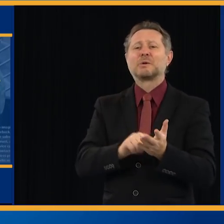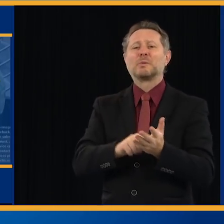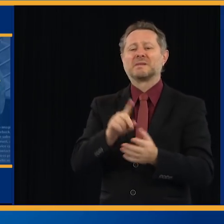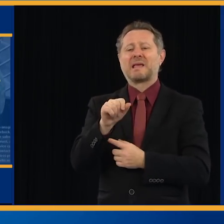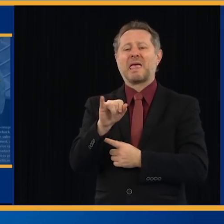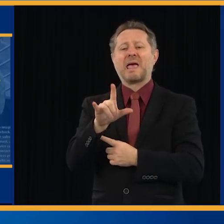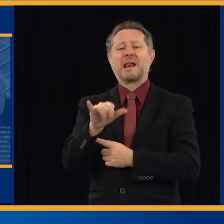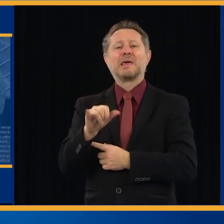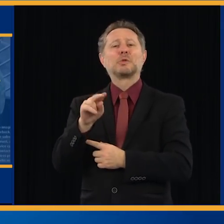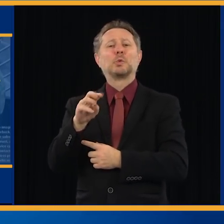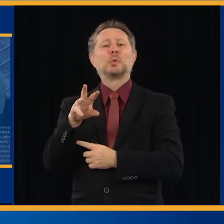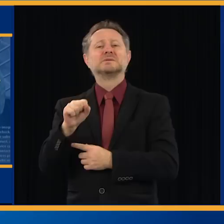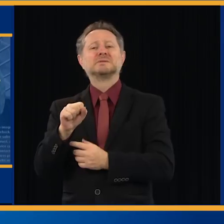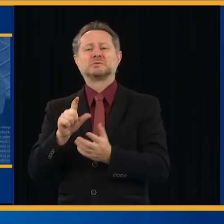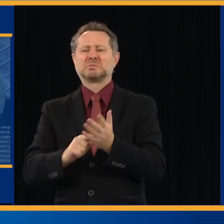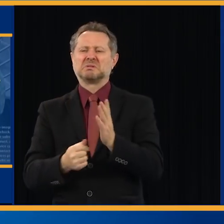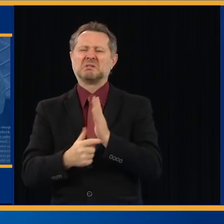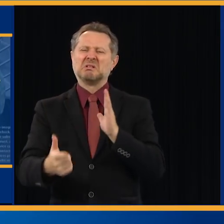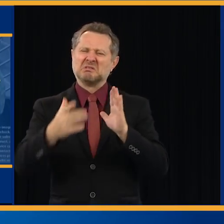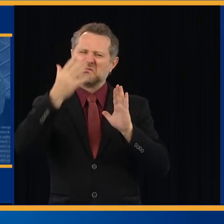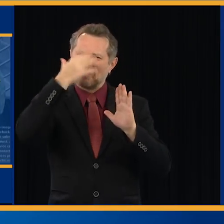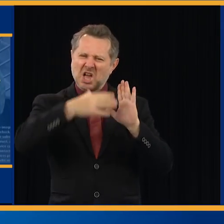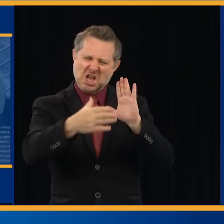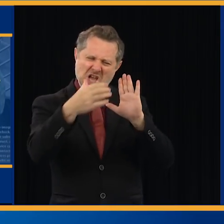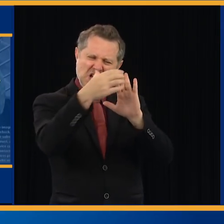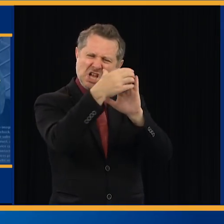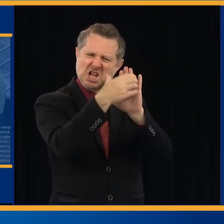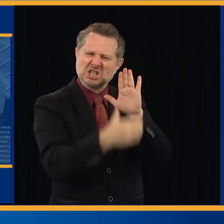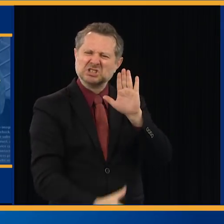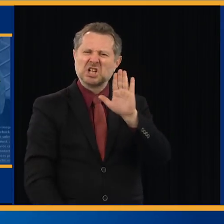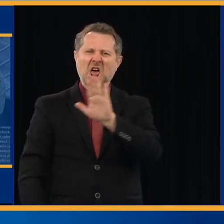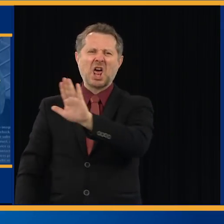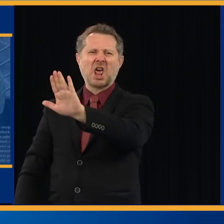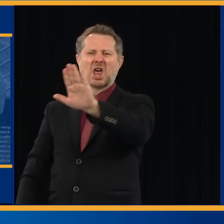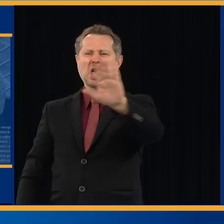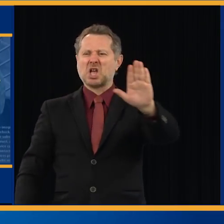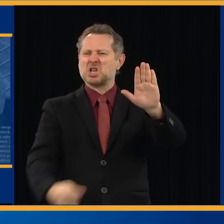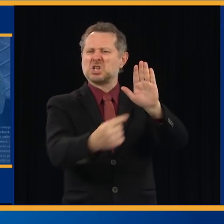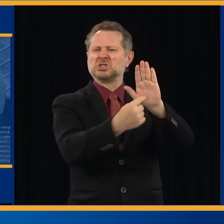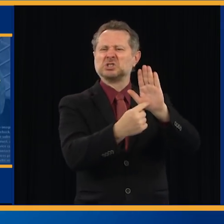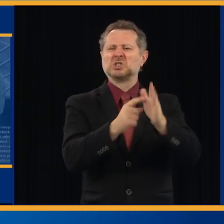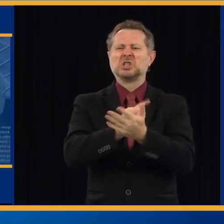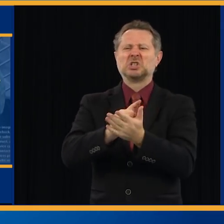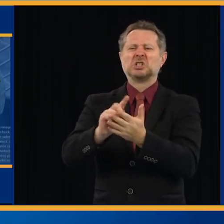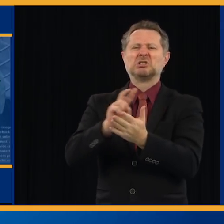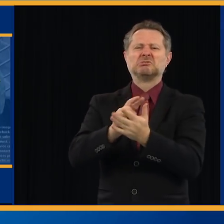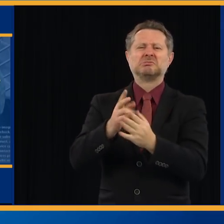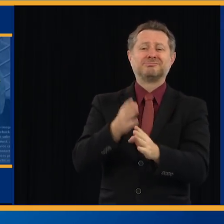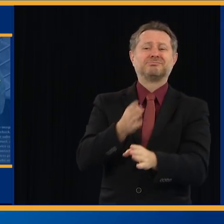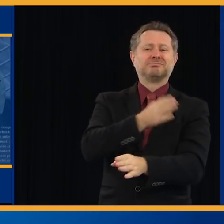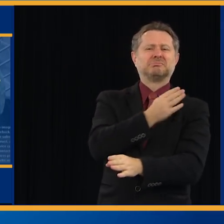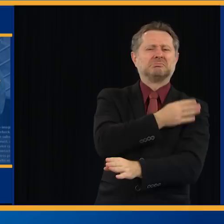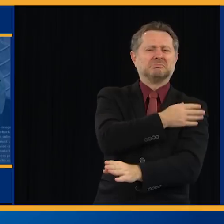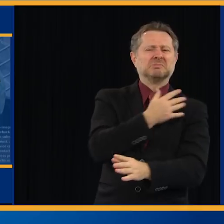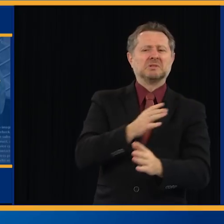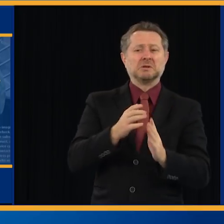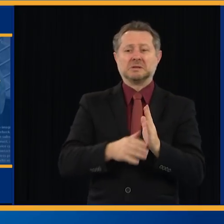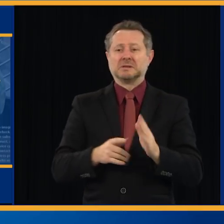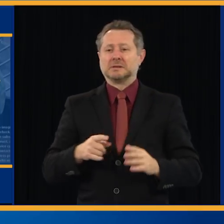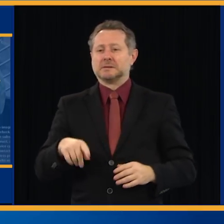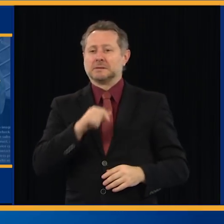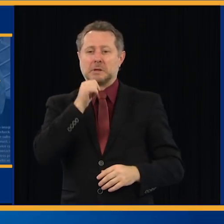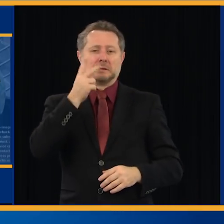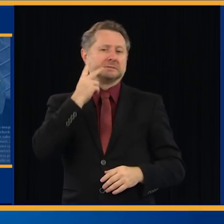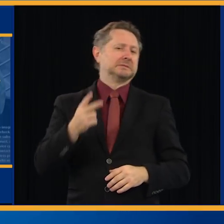it had been happening for weeks and no one anticipated it. But you have